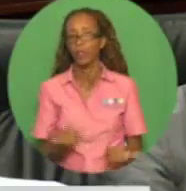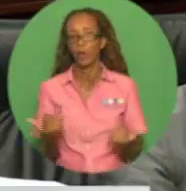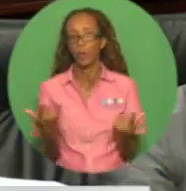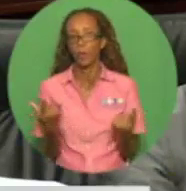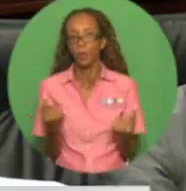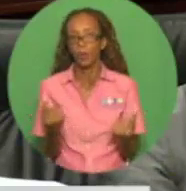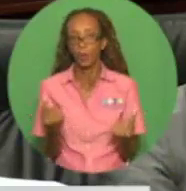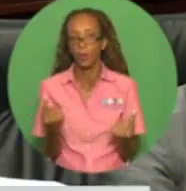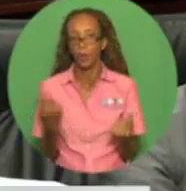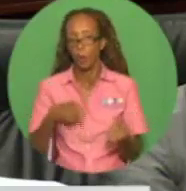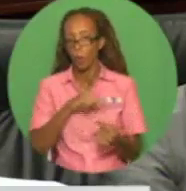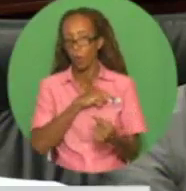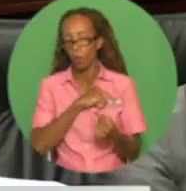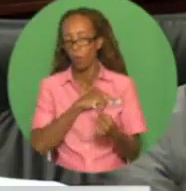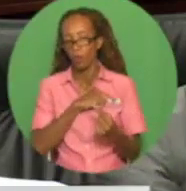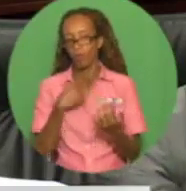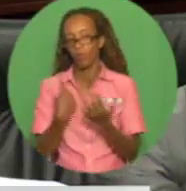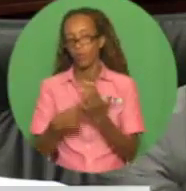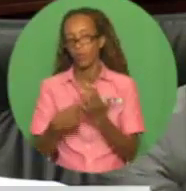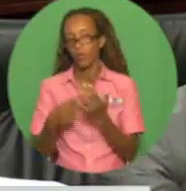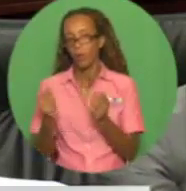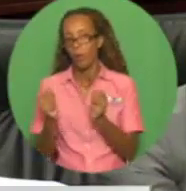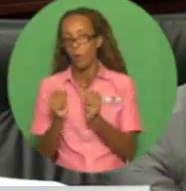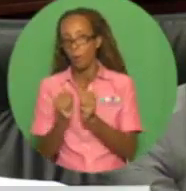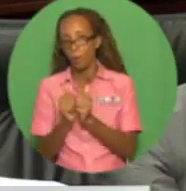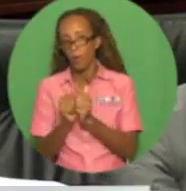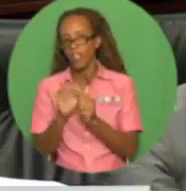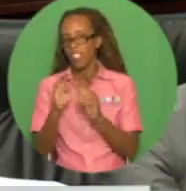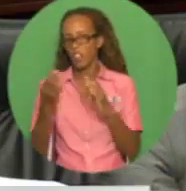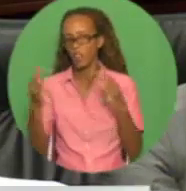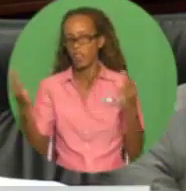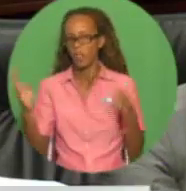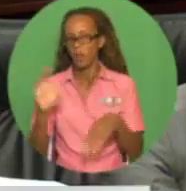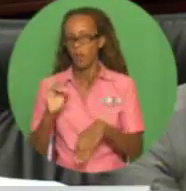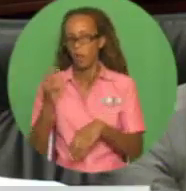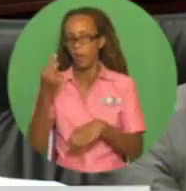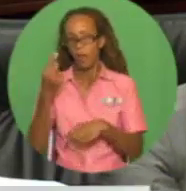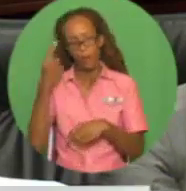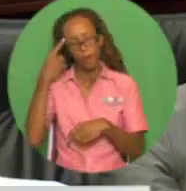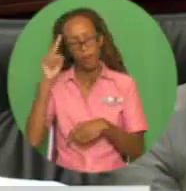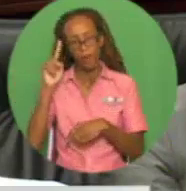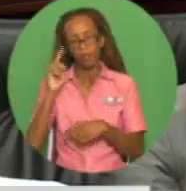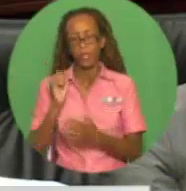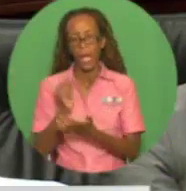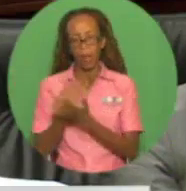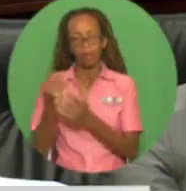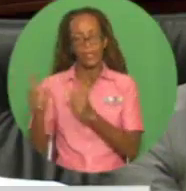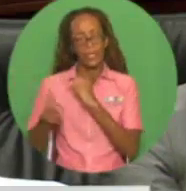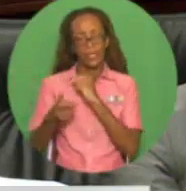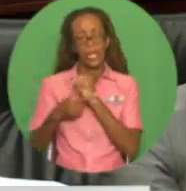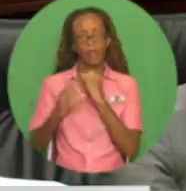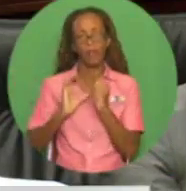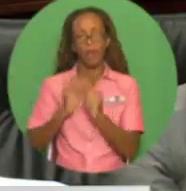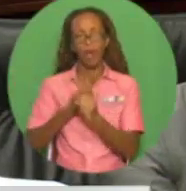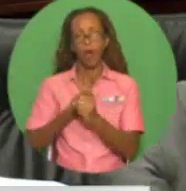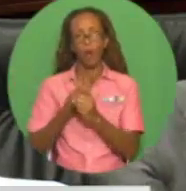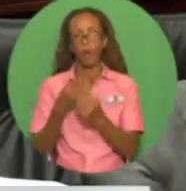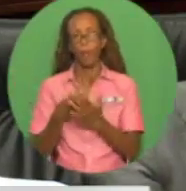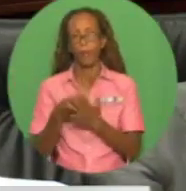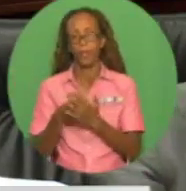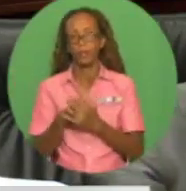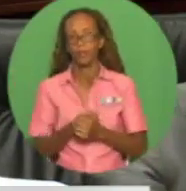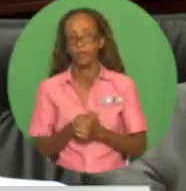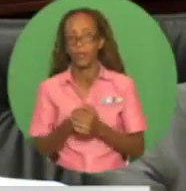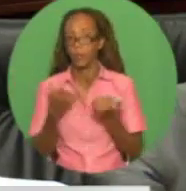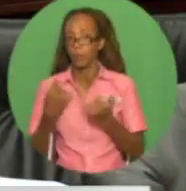have entered into negotiations with major upstream companies aimed at redressing the situation. The negotiations are